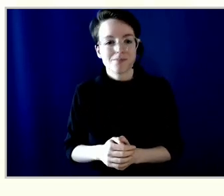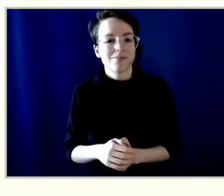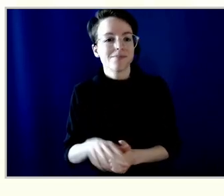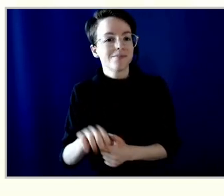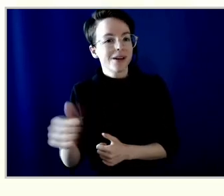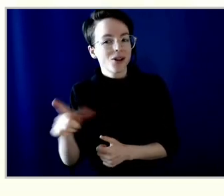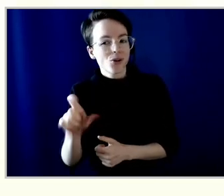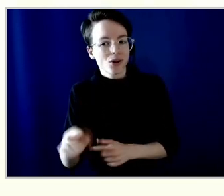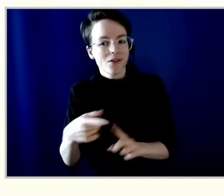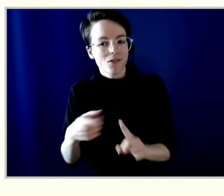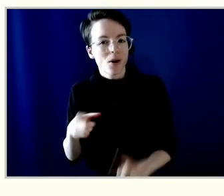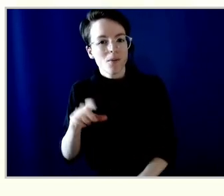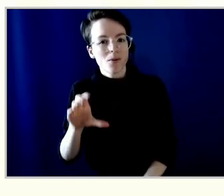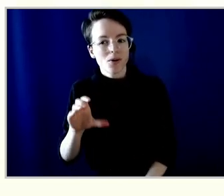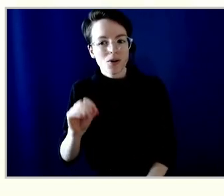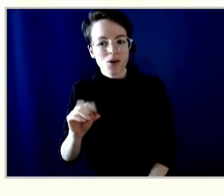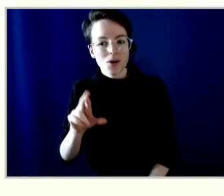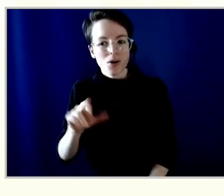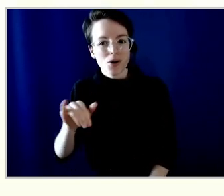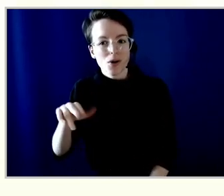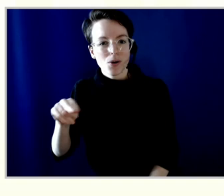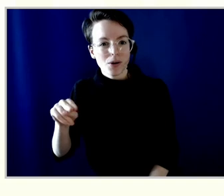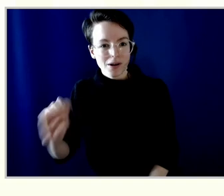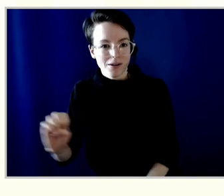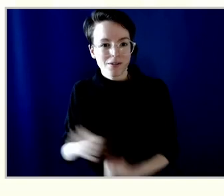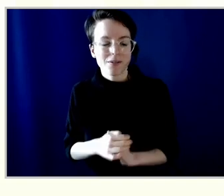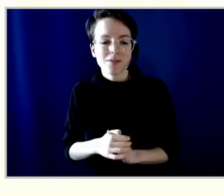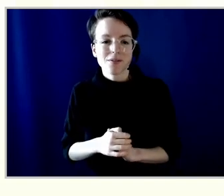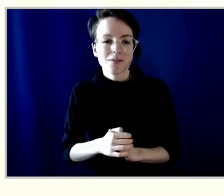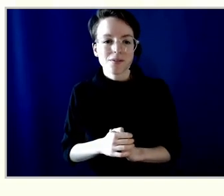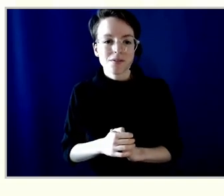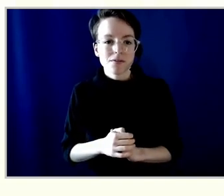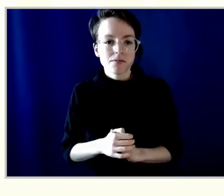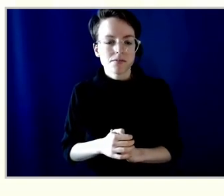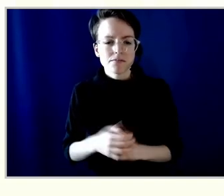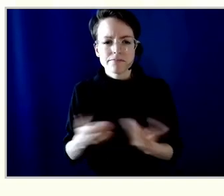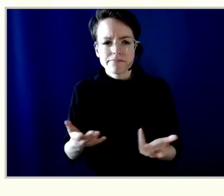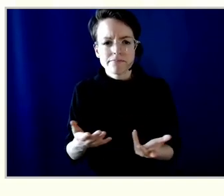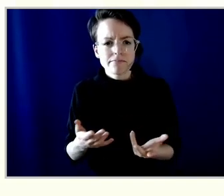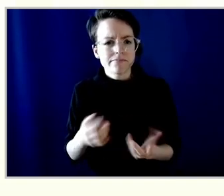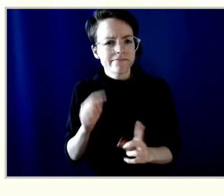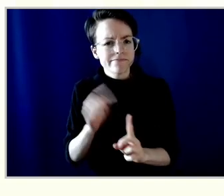With inflation such a concern, what is Vancity doing to be a living wage employer?